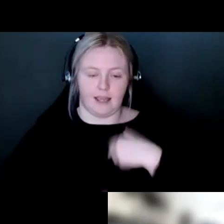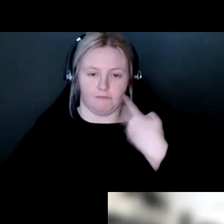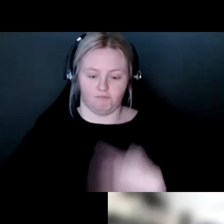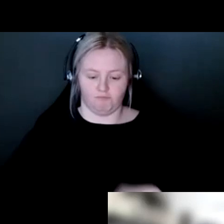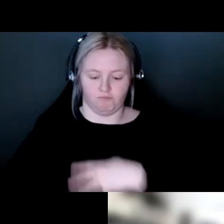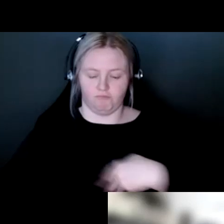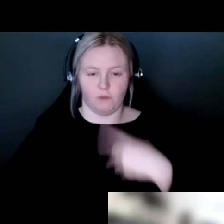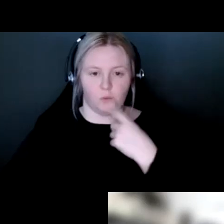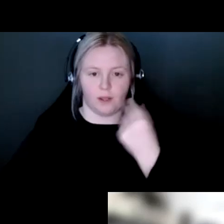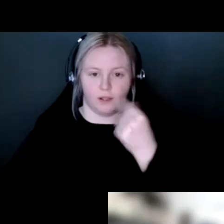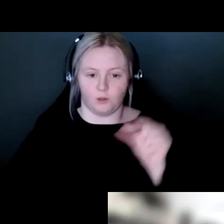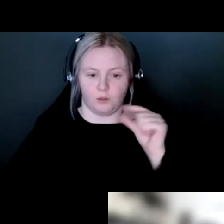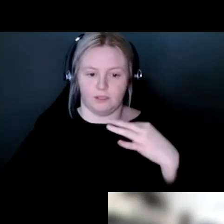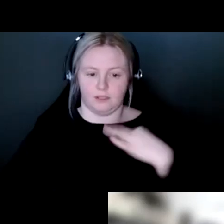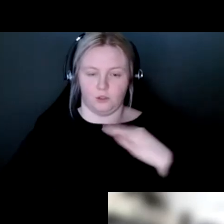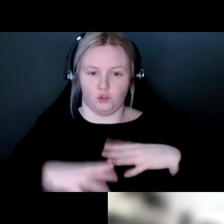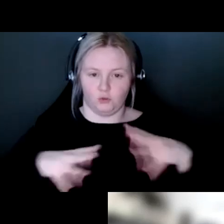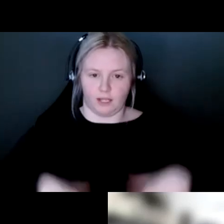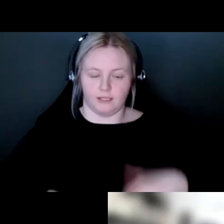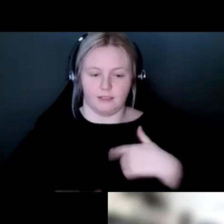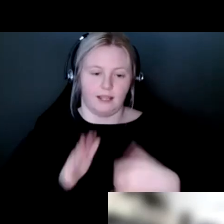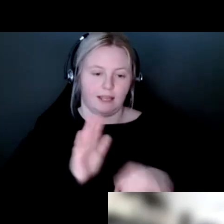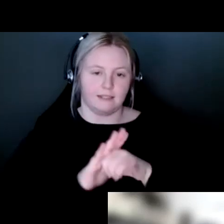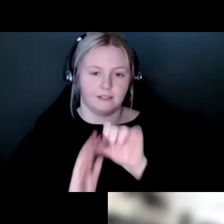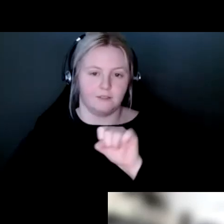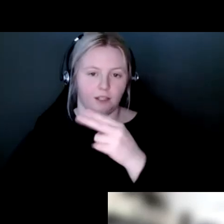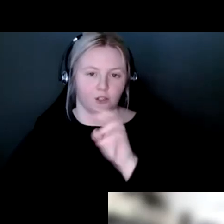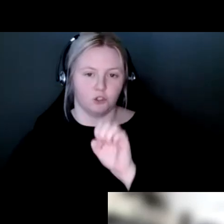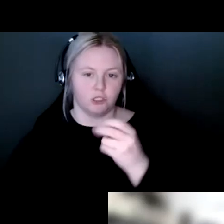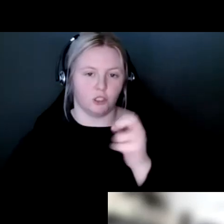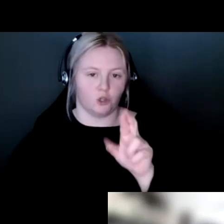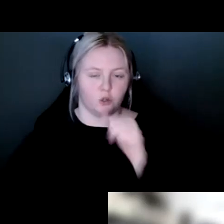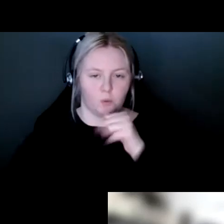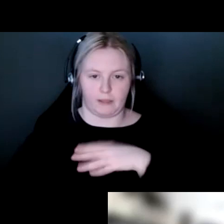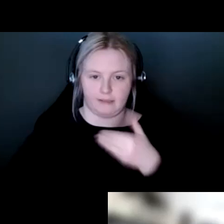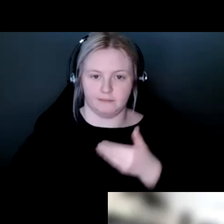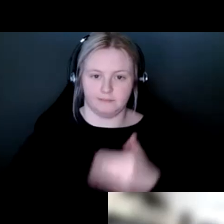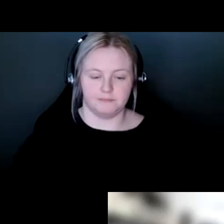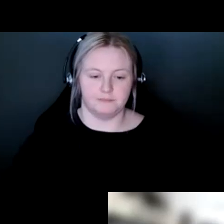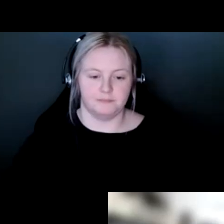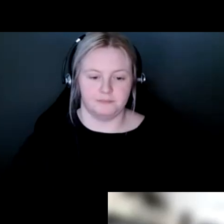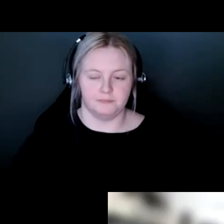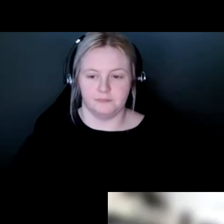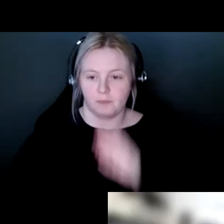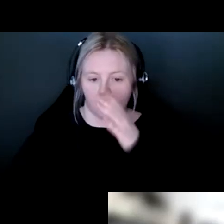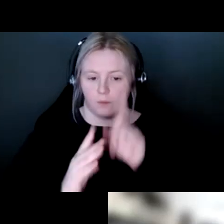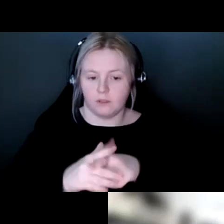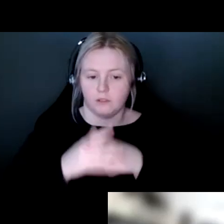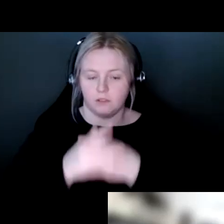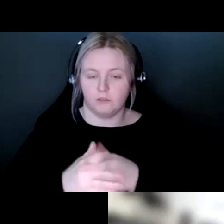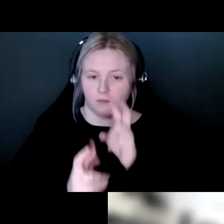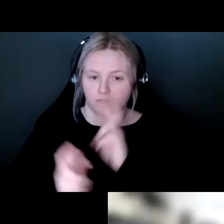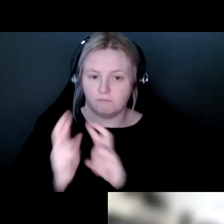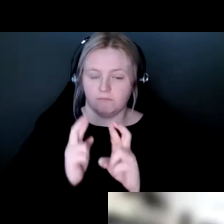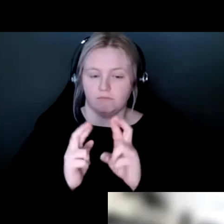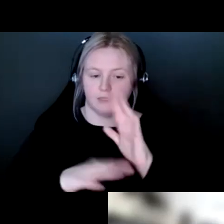I identify with she her pronouns. I'd like to begin today by acknowledging the Indigenous peoples